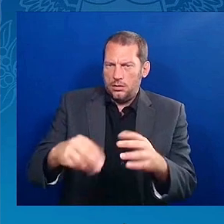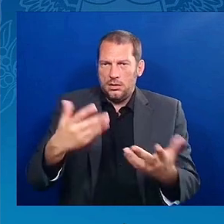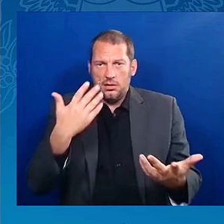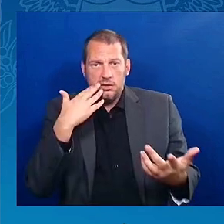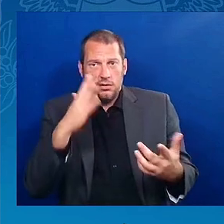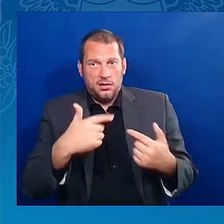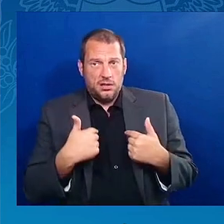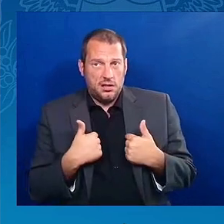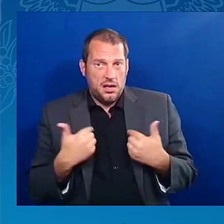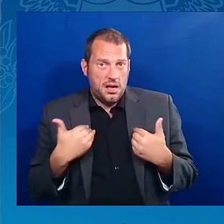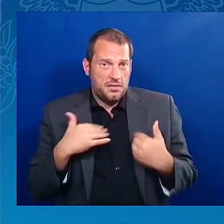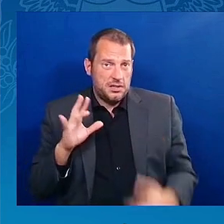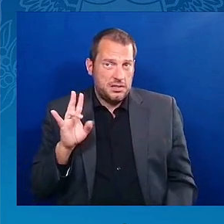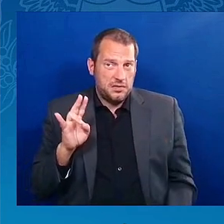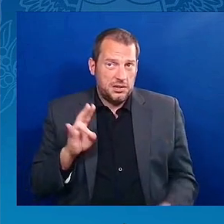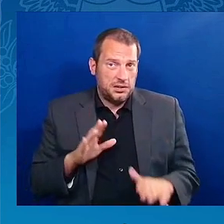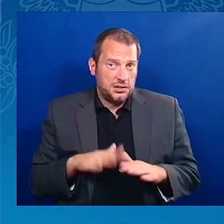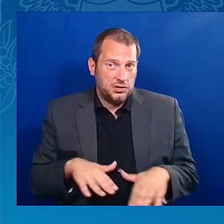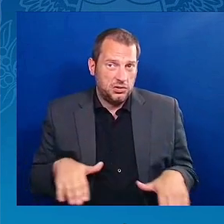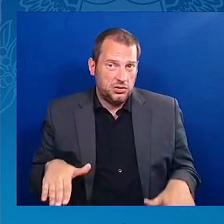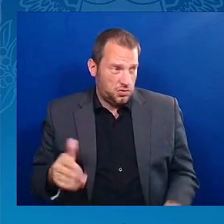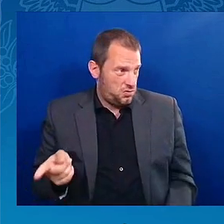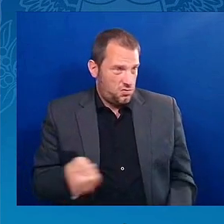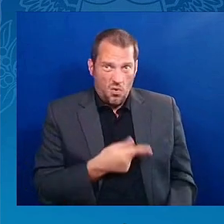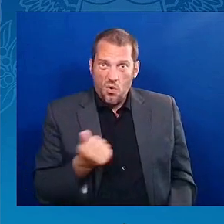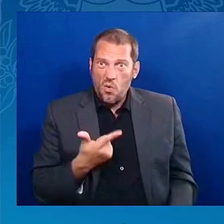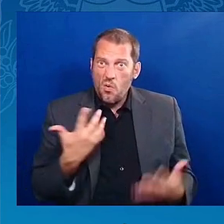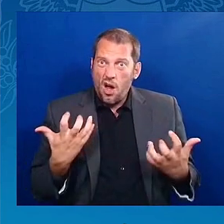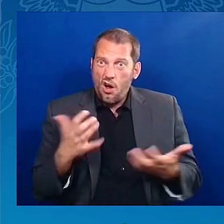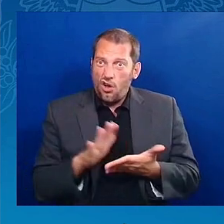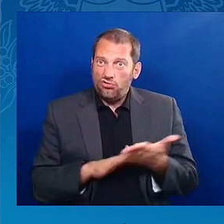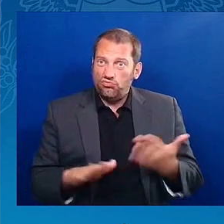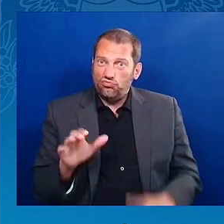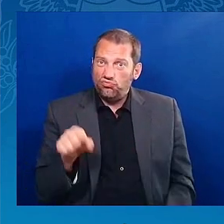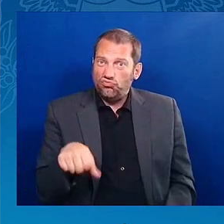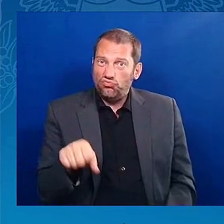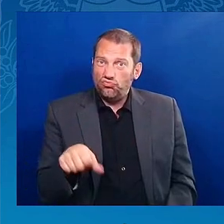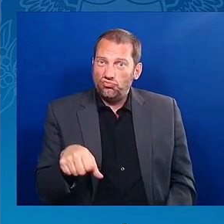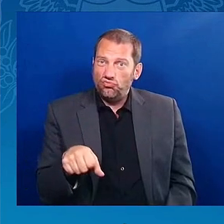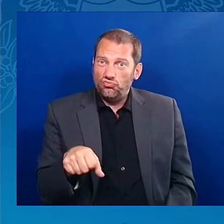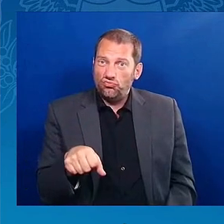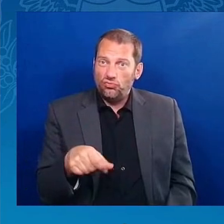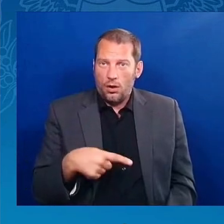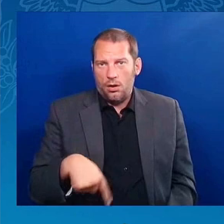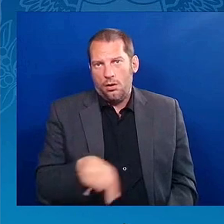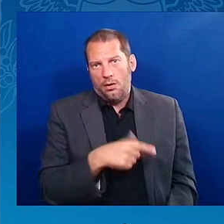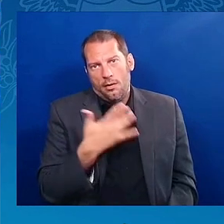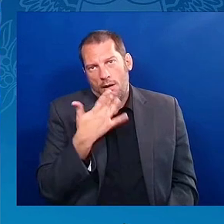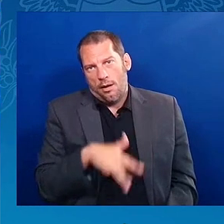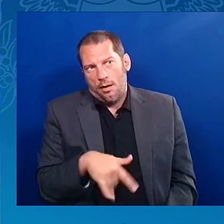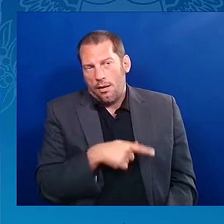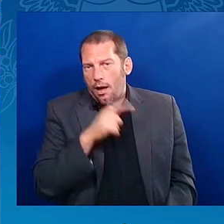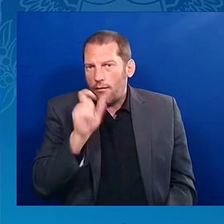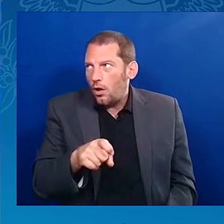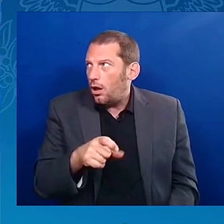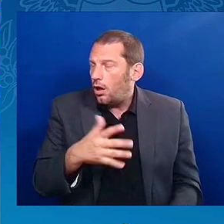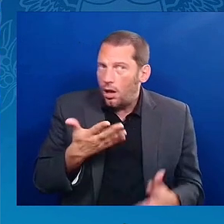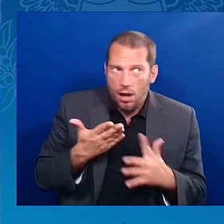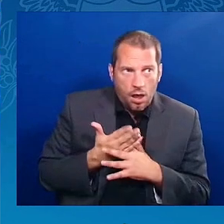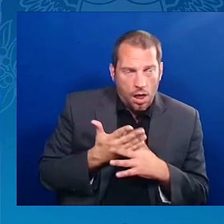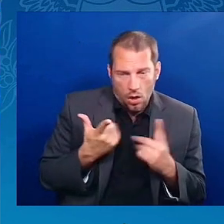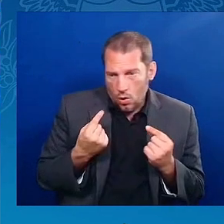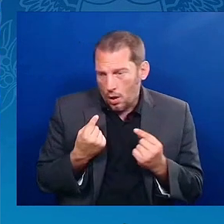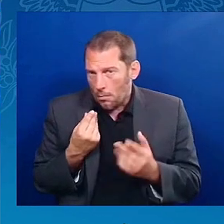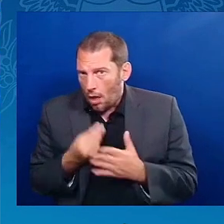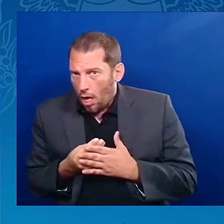to college. Yeah. And they were fortunate enough where they didn't have to deal with that, right? Right. But the average person is smothered